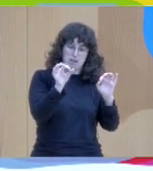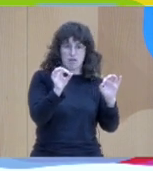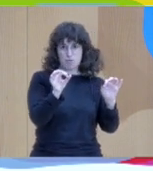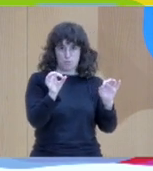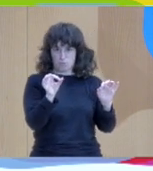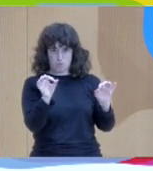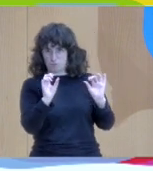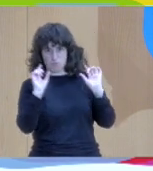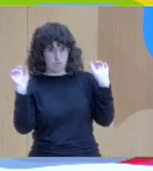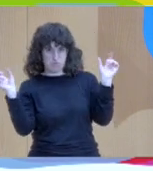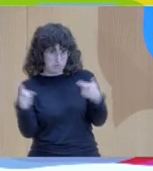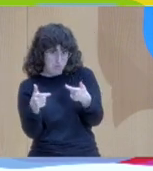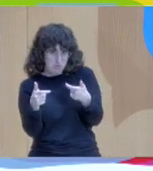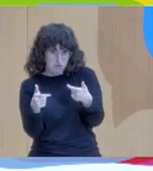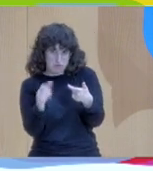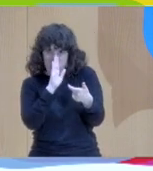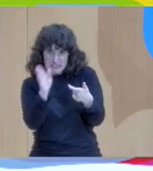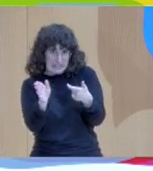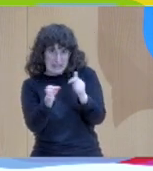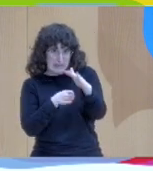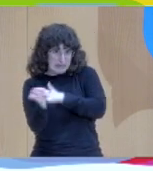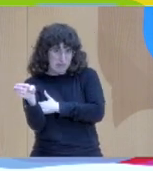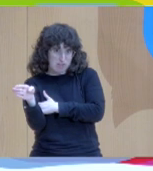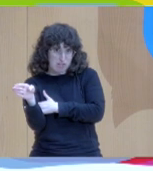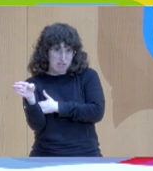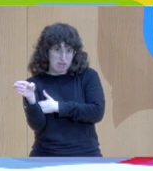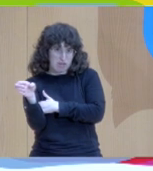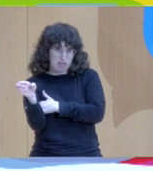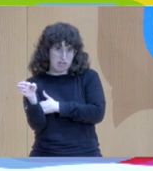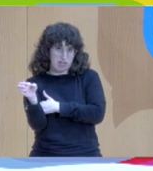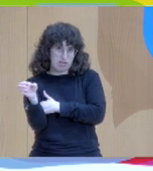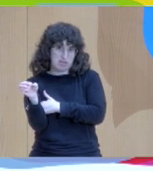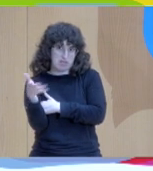.I. Ericsson having these dialogues behind the backs of the clients. No.